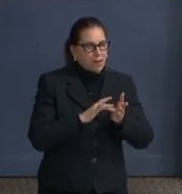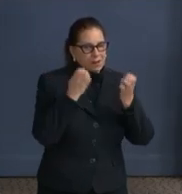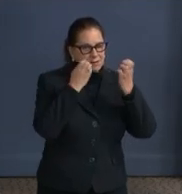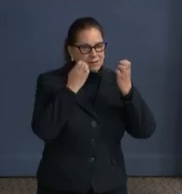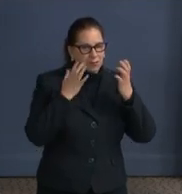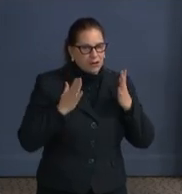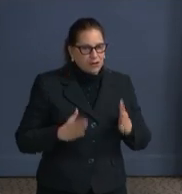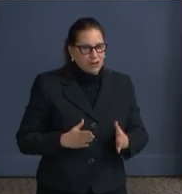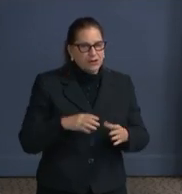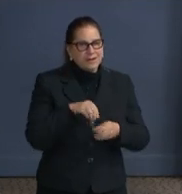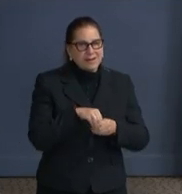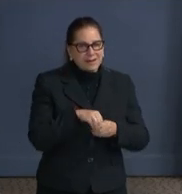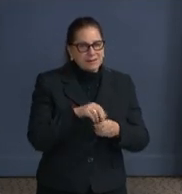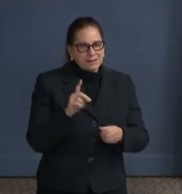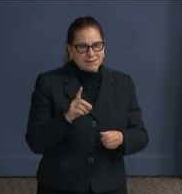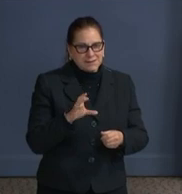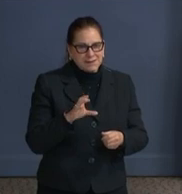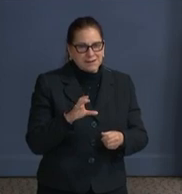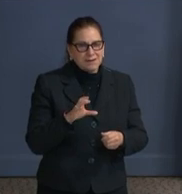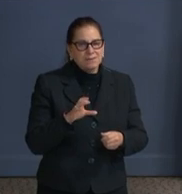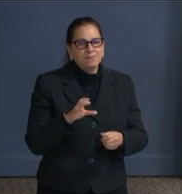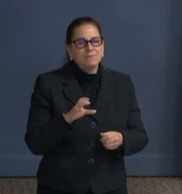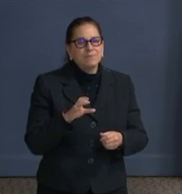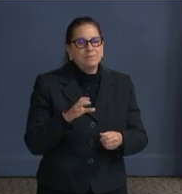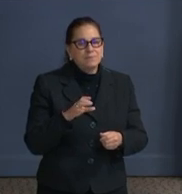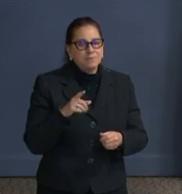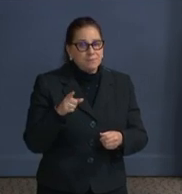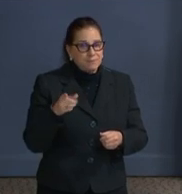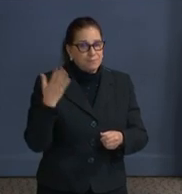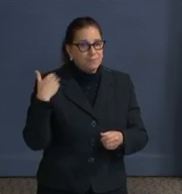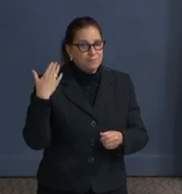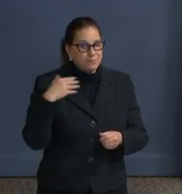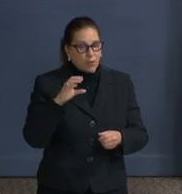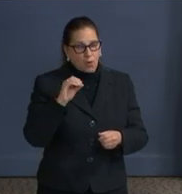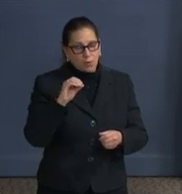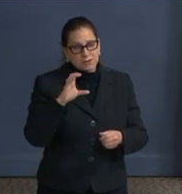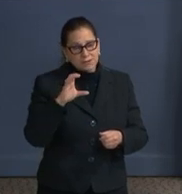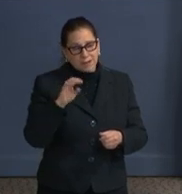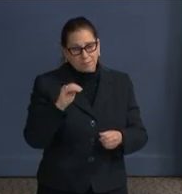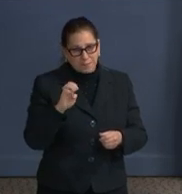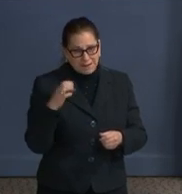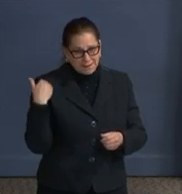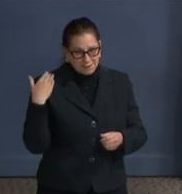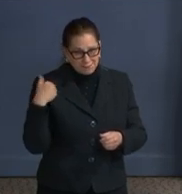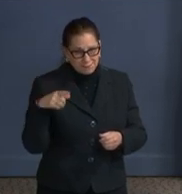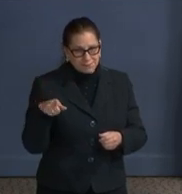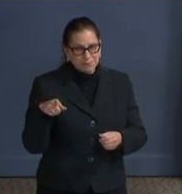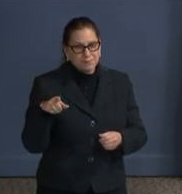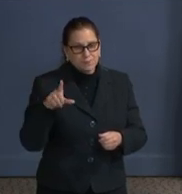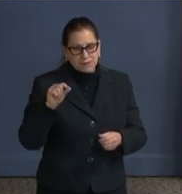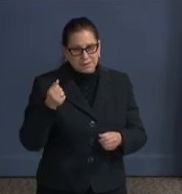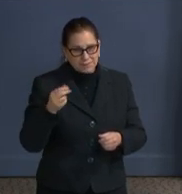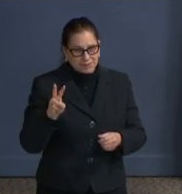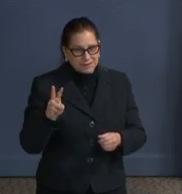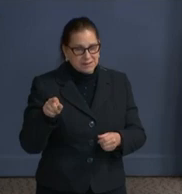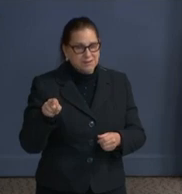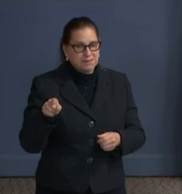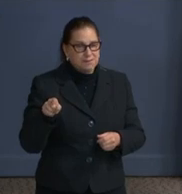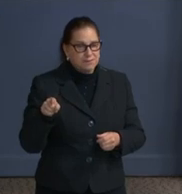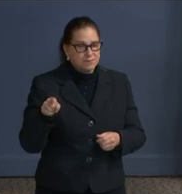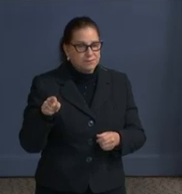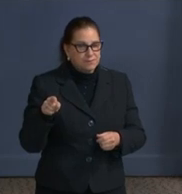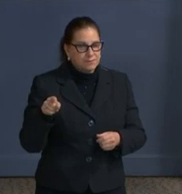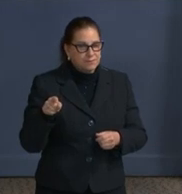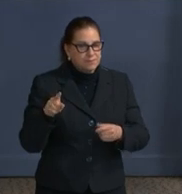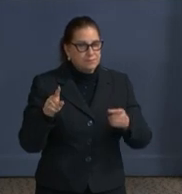Diaz has been at OCME since 2017. He was recruited by Dr. Mitchell